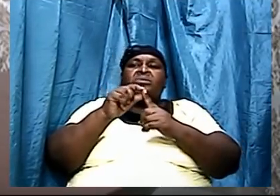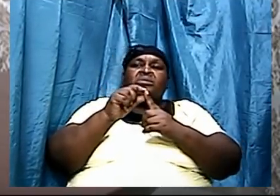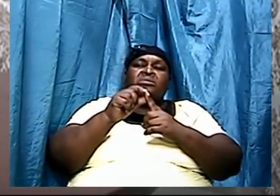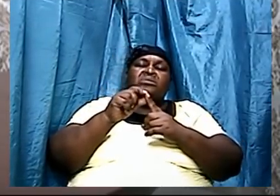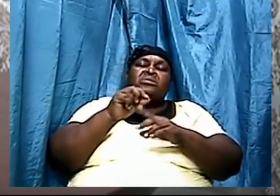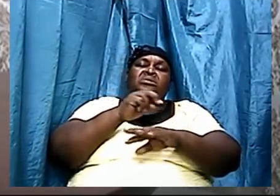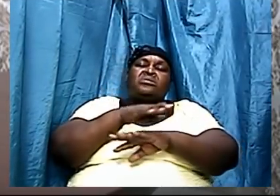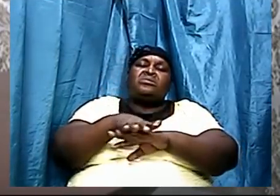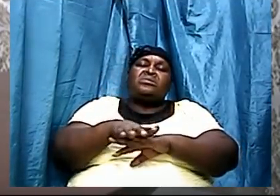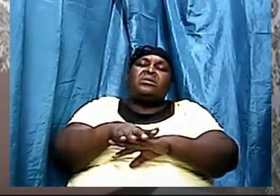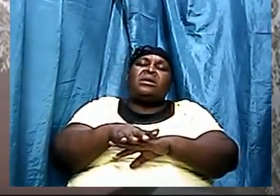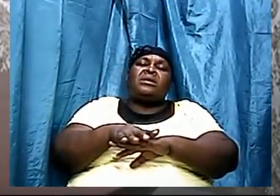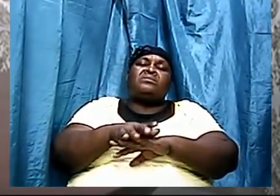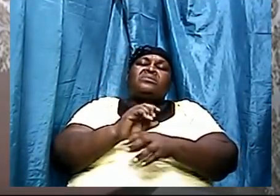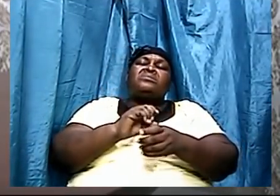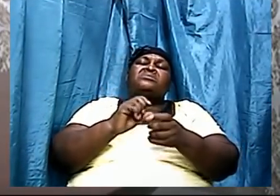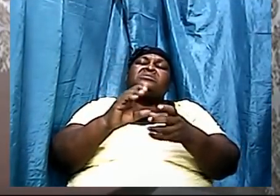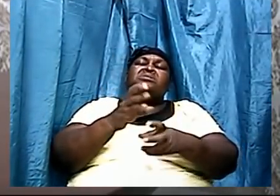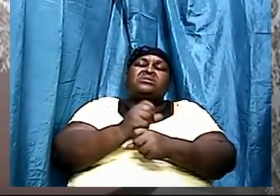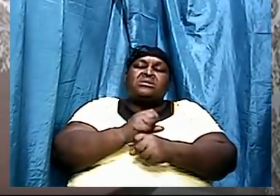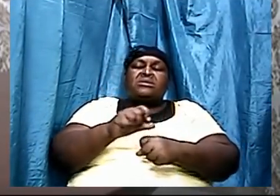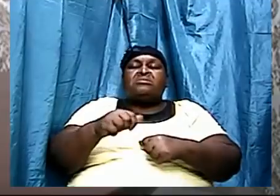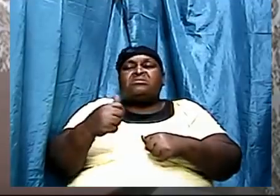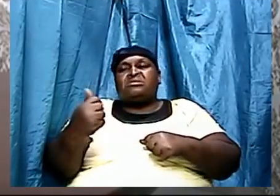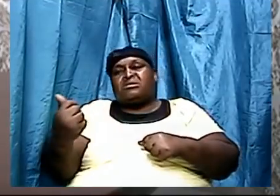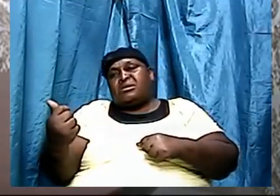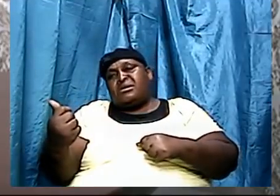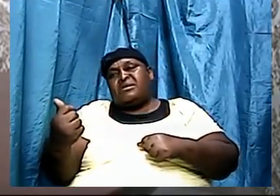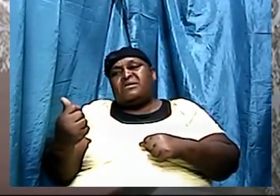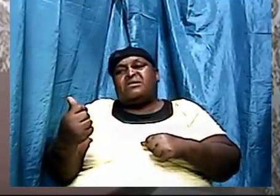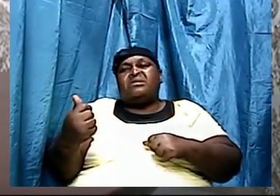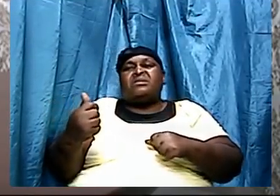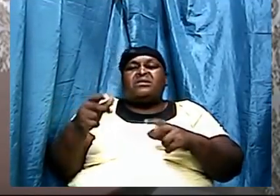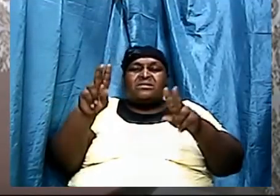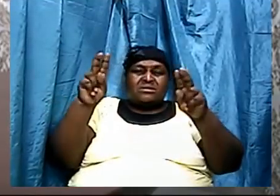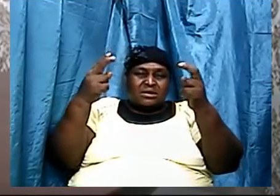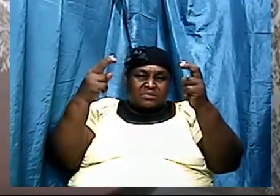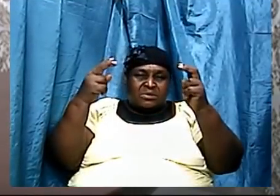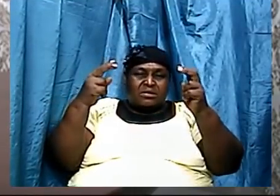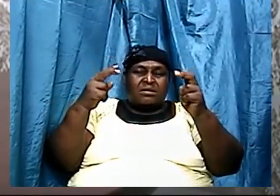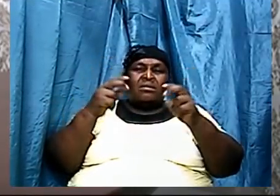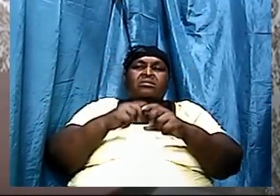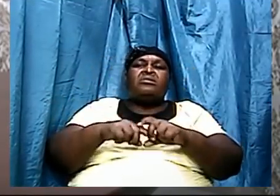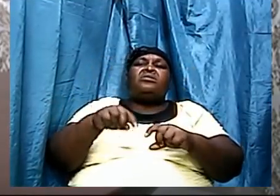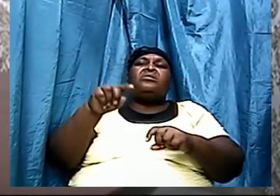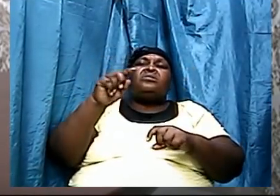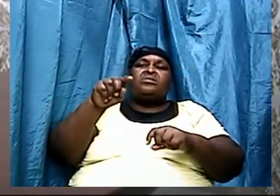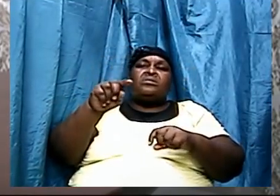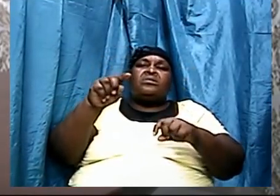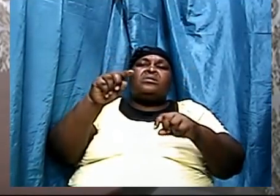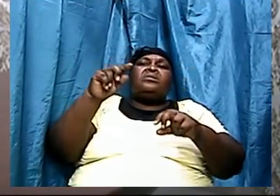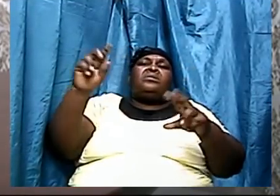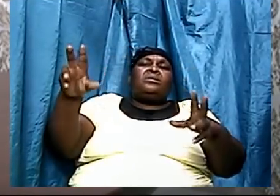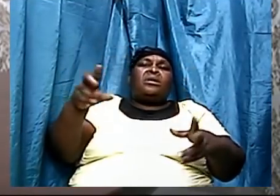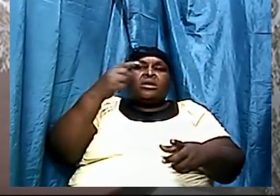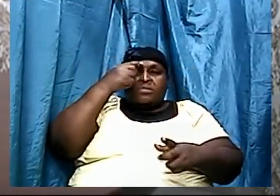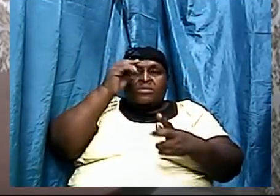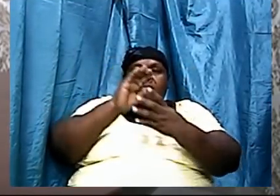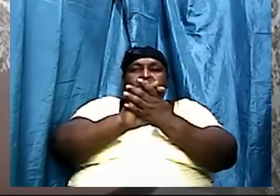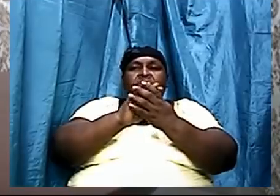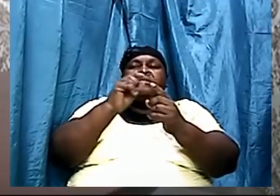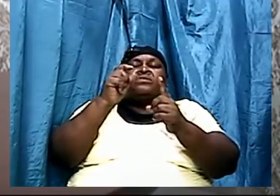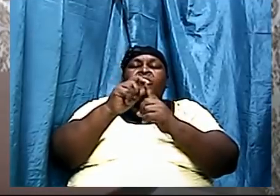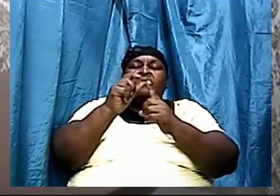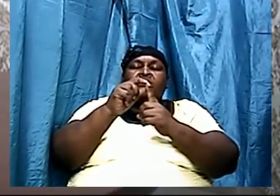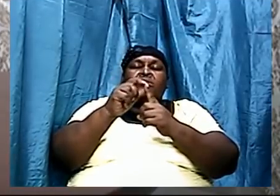perspective as it relates to the word of God. Because you want to walk in the word of God, but one of the things that the enemy comes with, is that he wants you to doubt